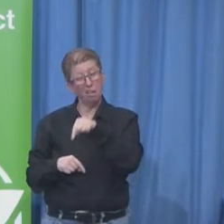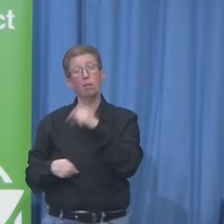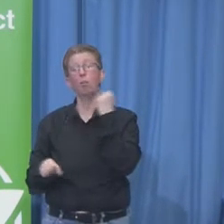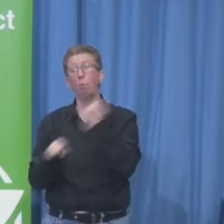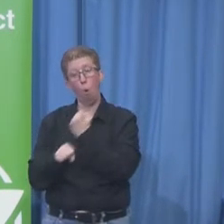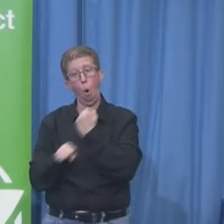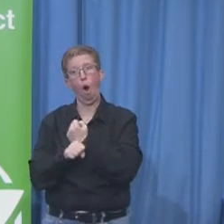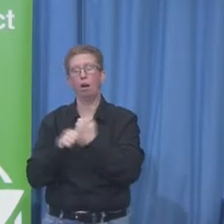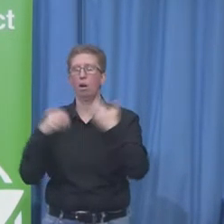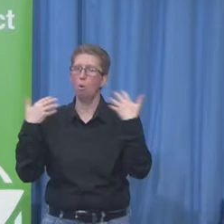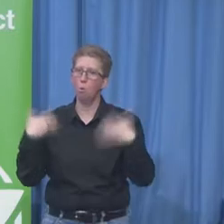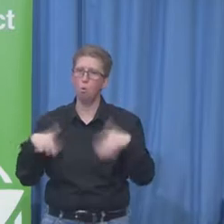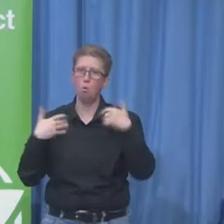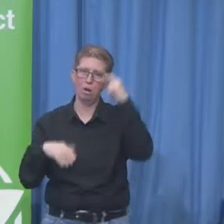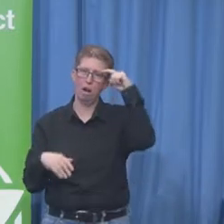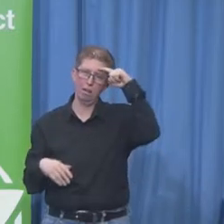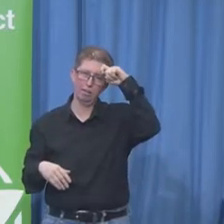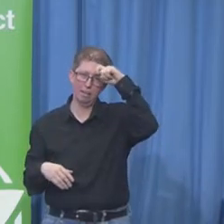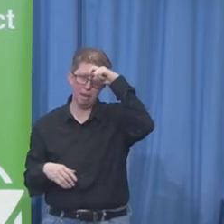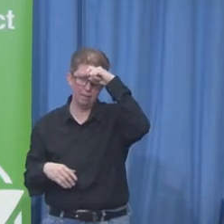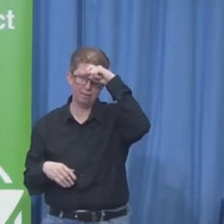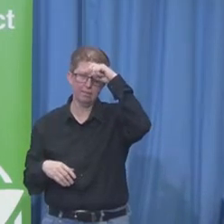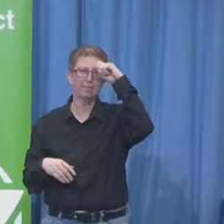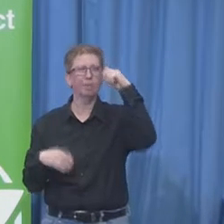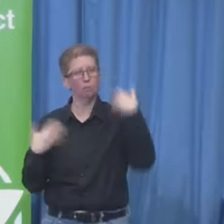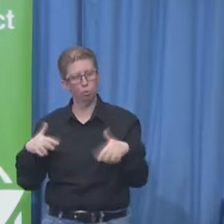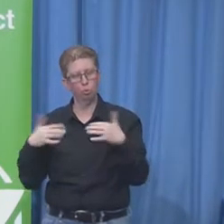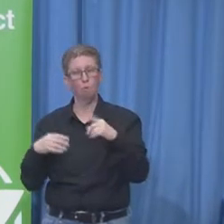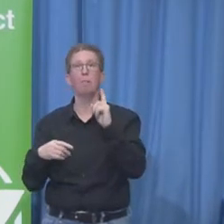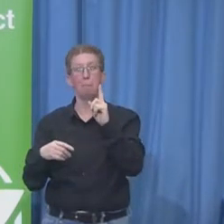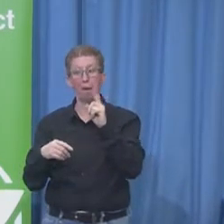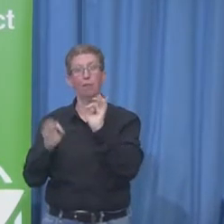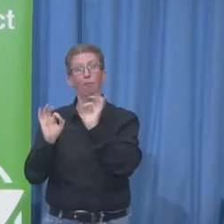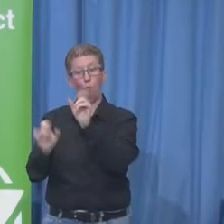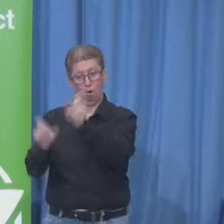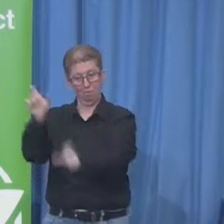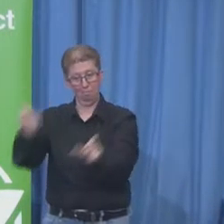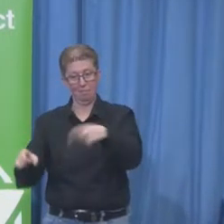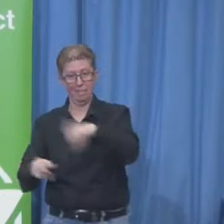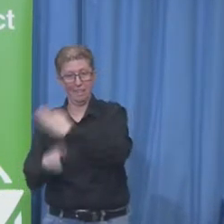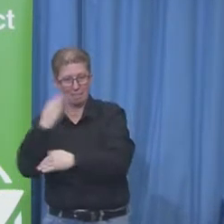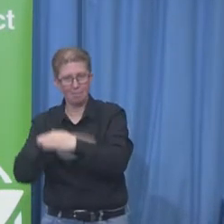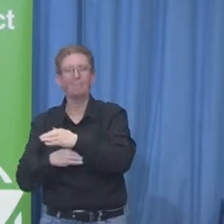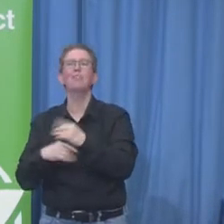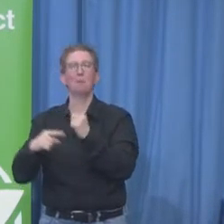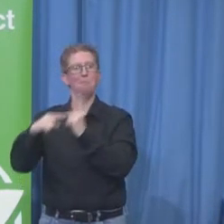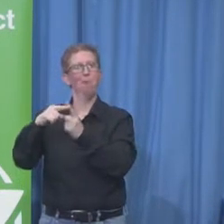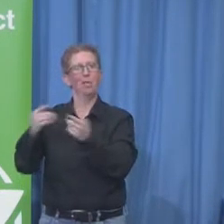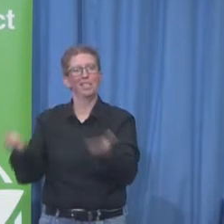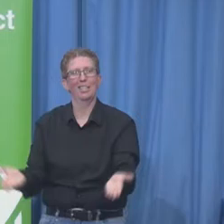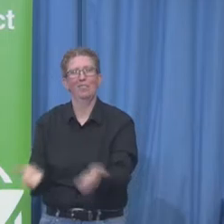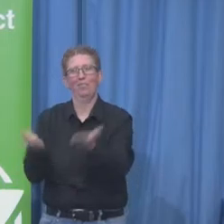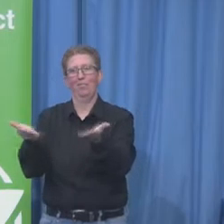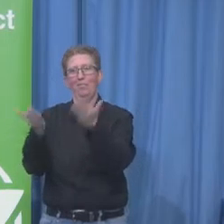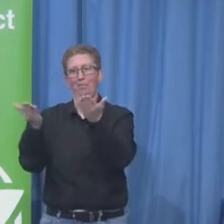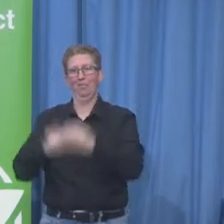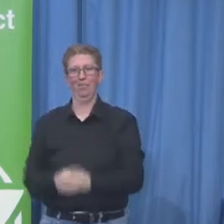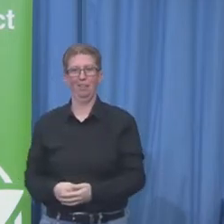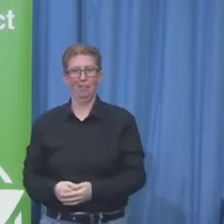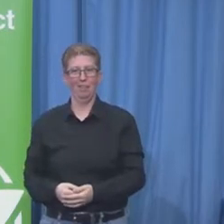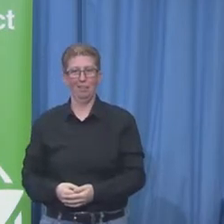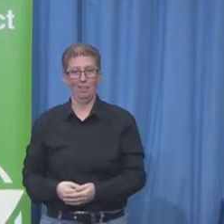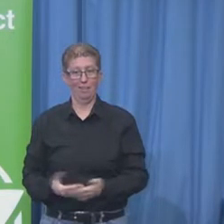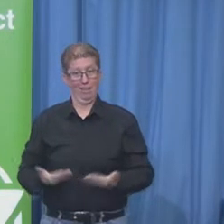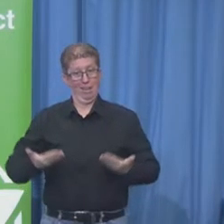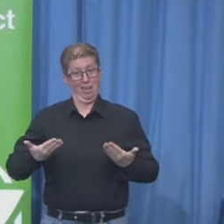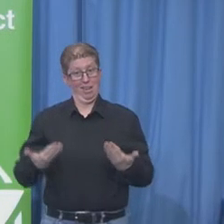Because of the fact that we hired these folks. We hired a few. Then we hired a few more. We've now hired 38 people in Bangalore to do these kinds of roles. And we've